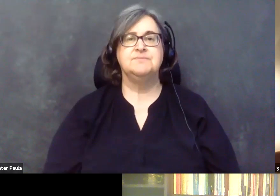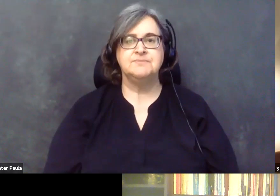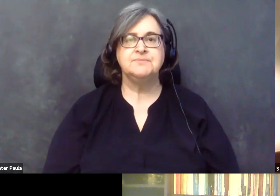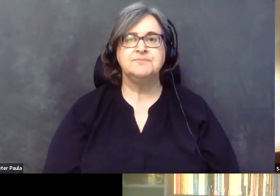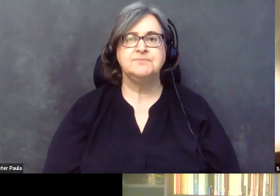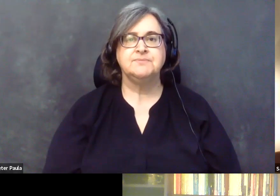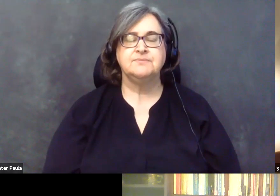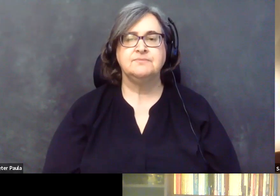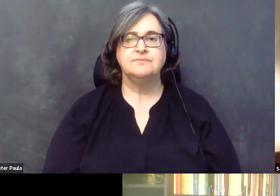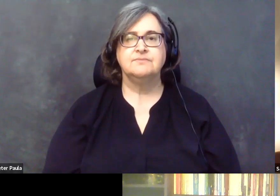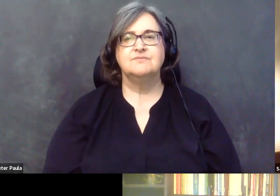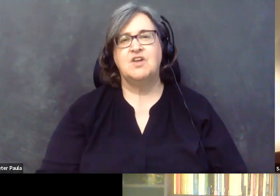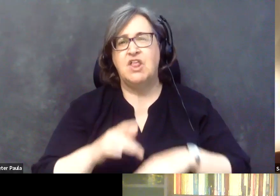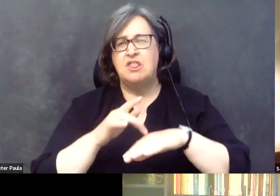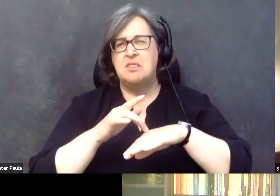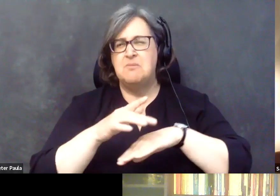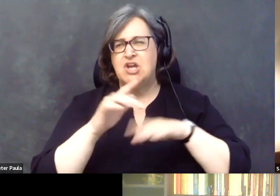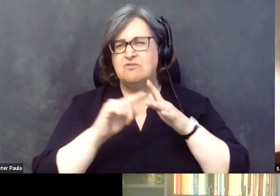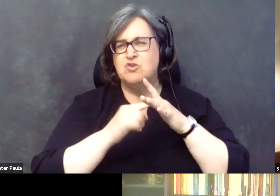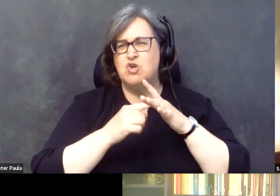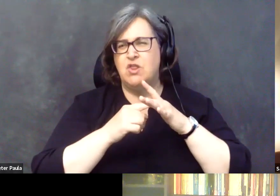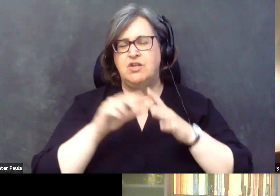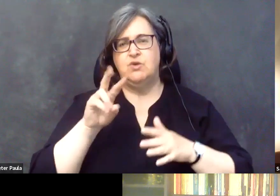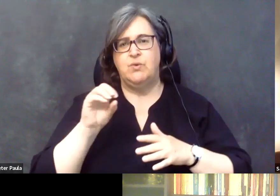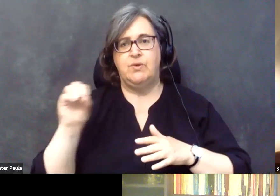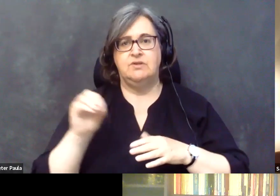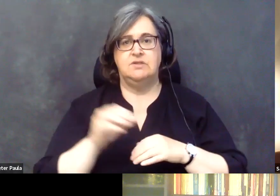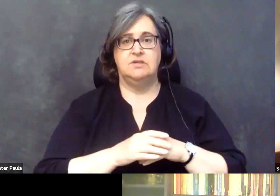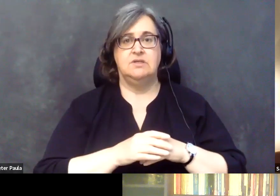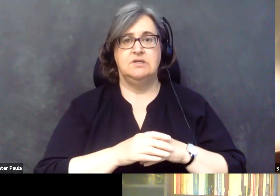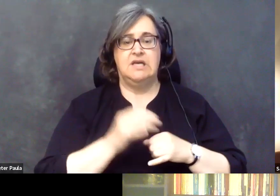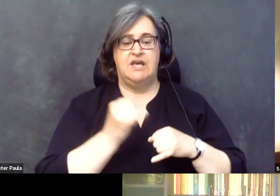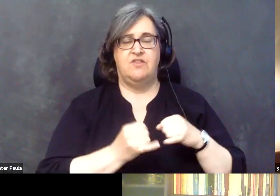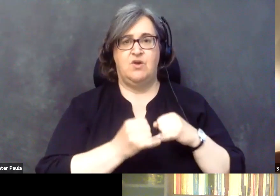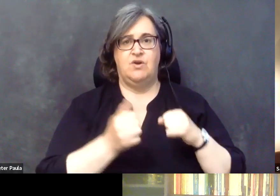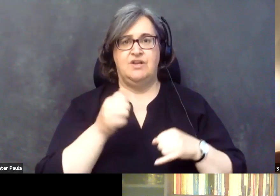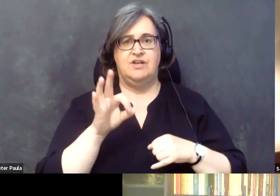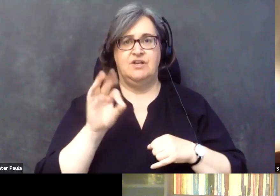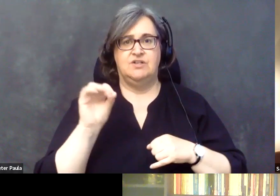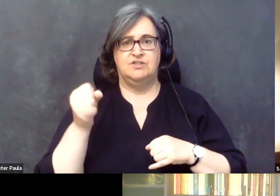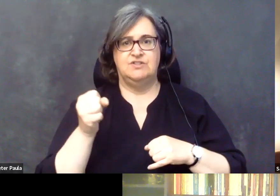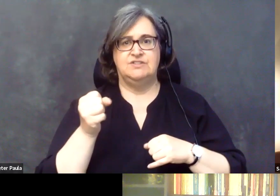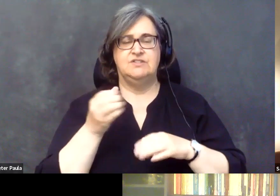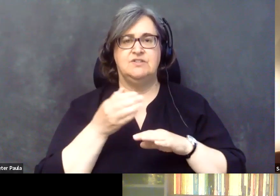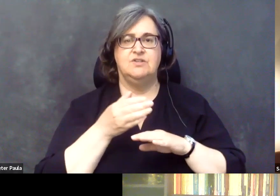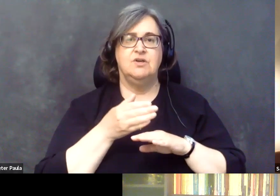know, and early 2000s. Then the late 90s and the first decade of 2000,